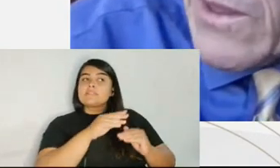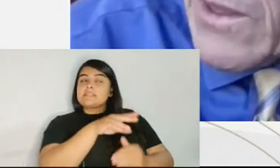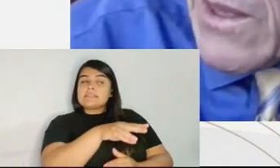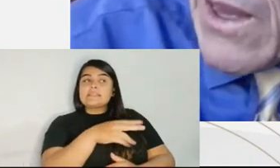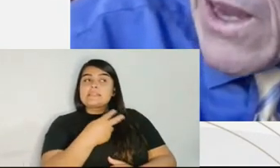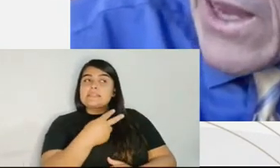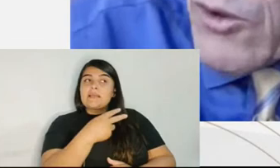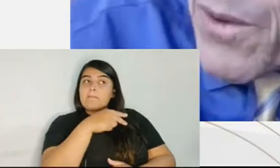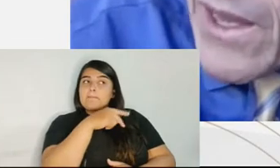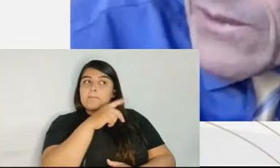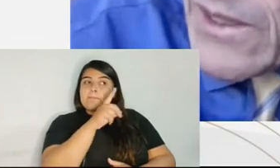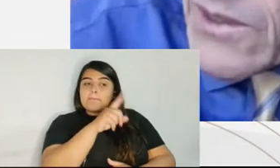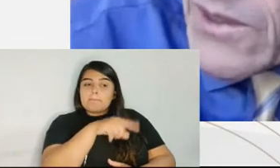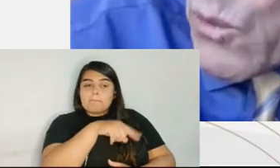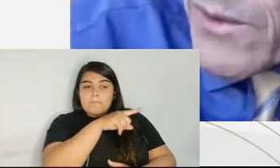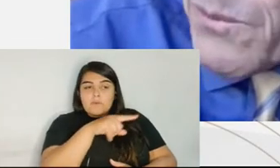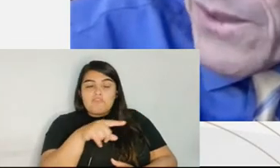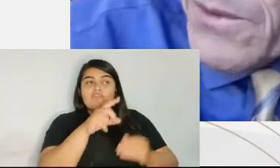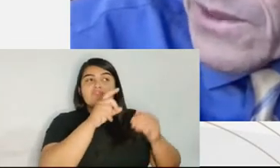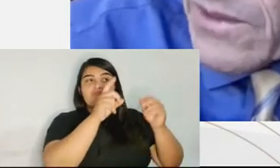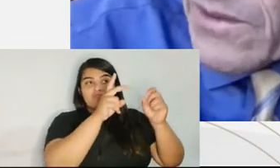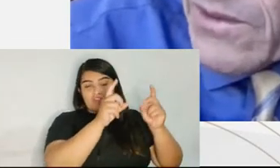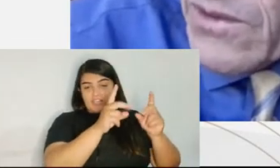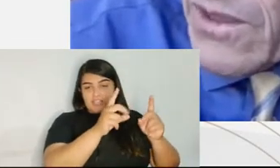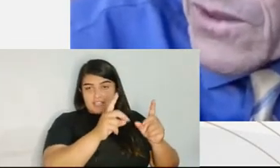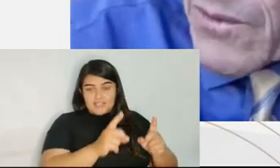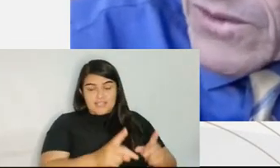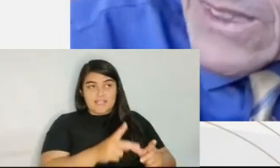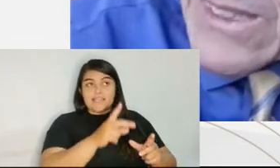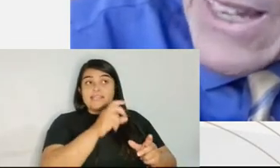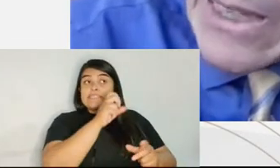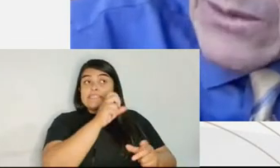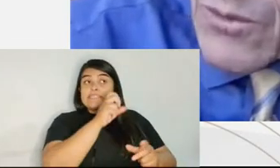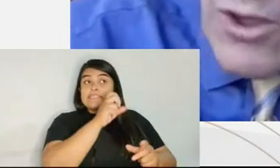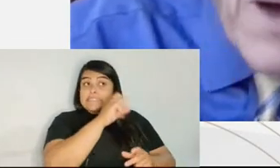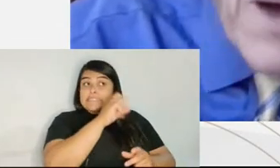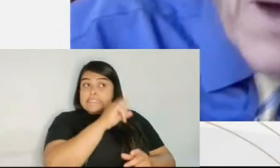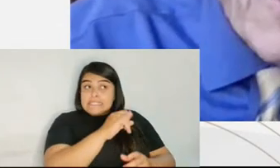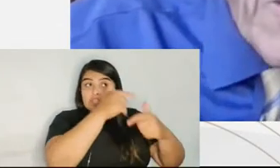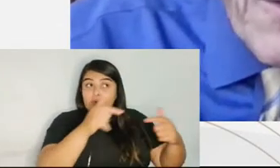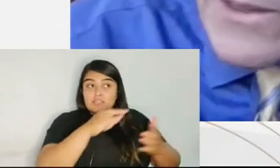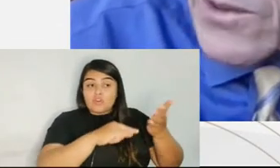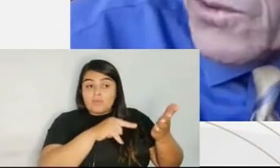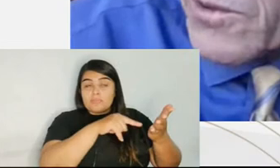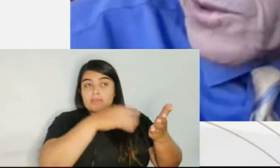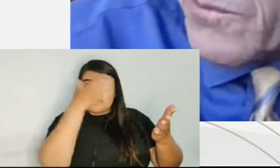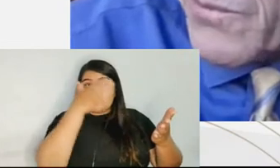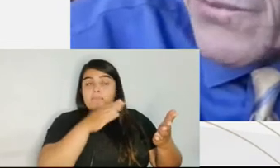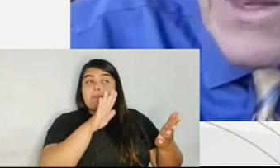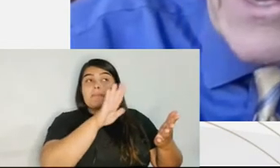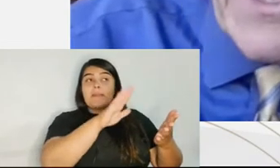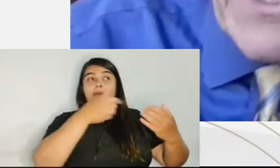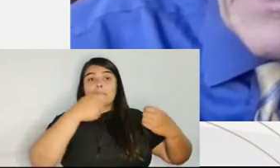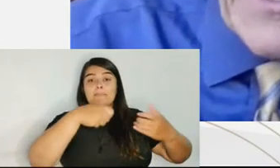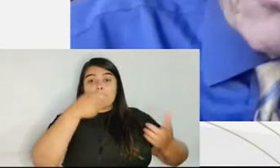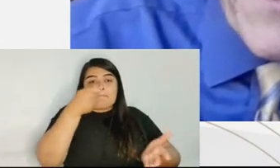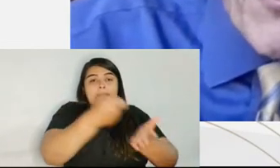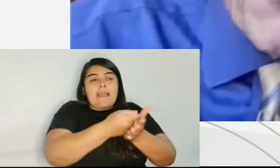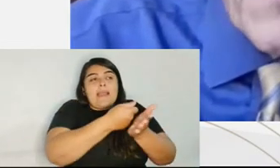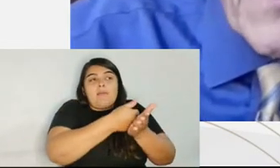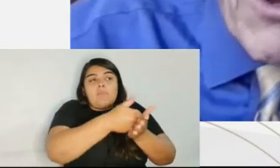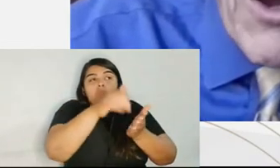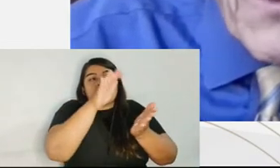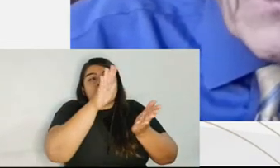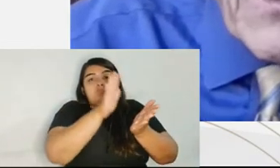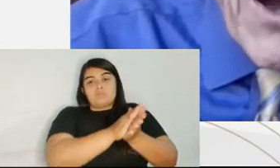and you pay at least one penalty to the state or the commonwealth of Massachusetts, and you